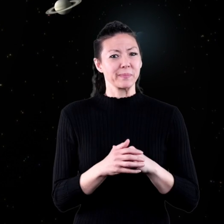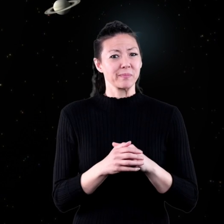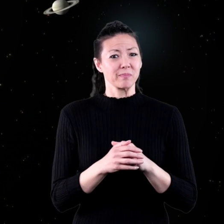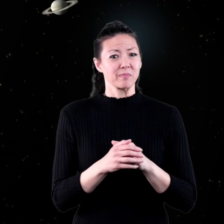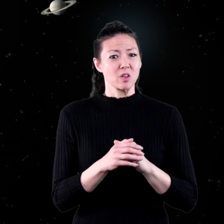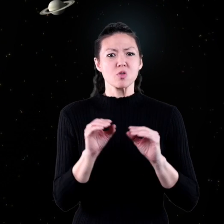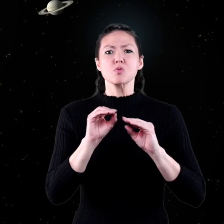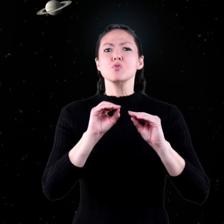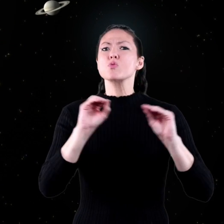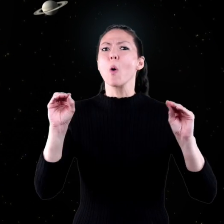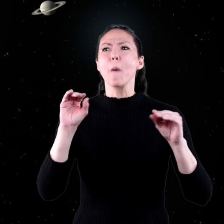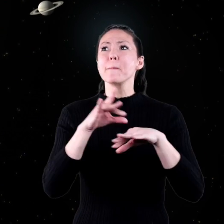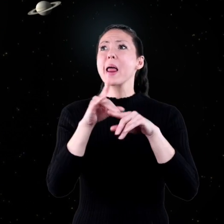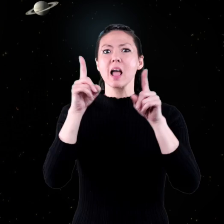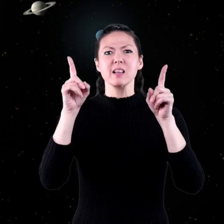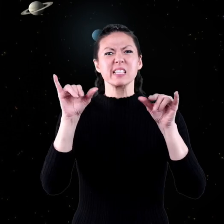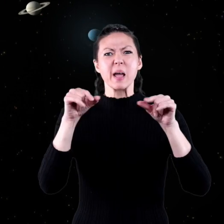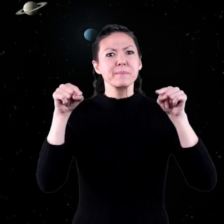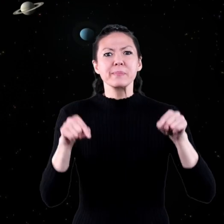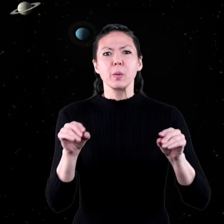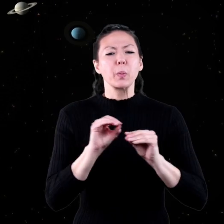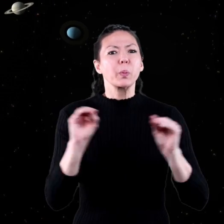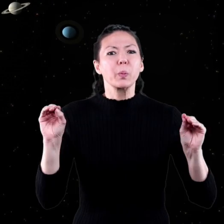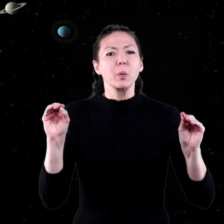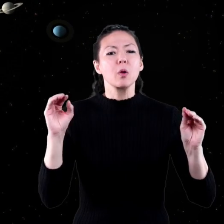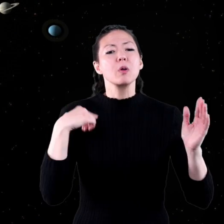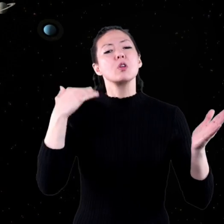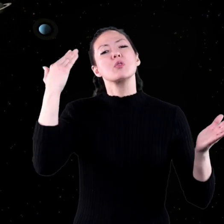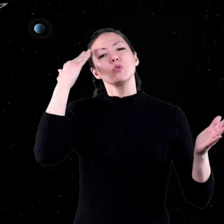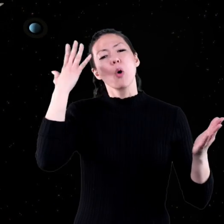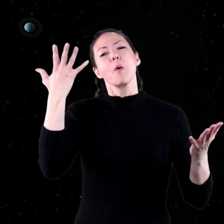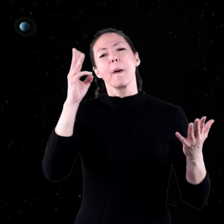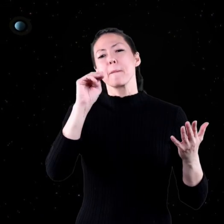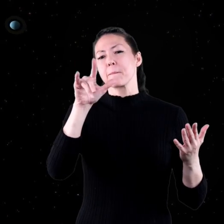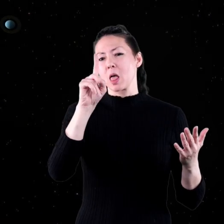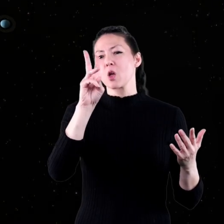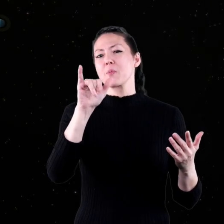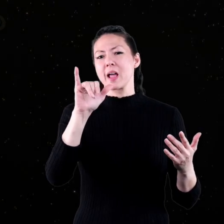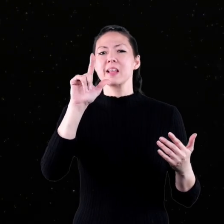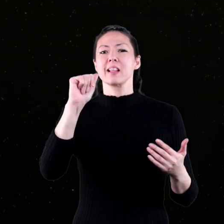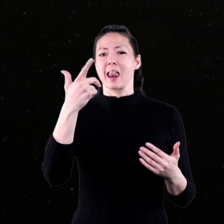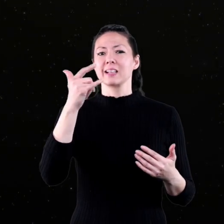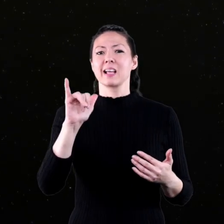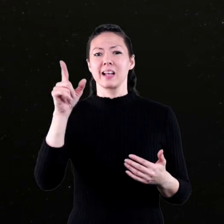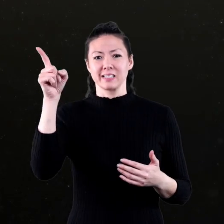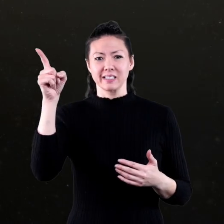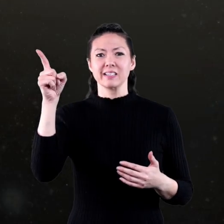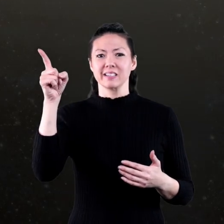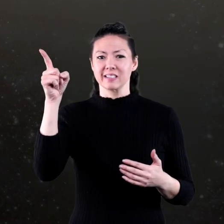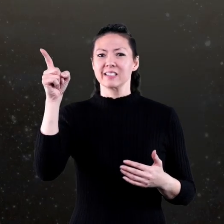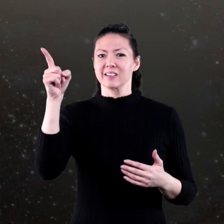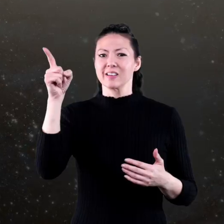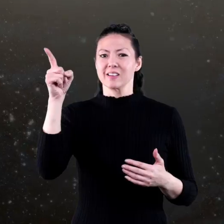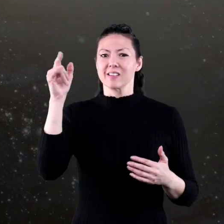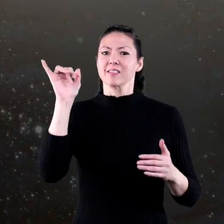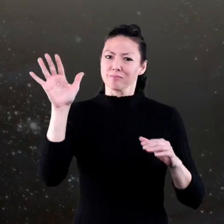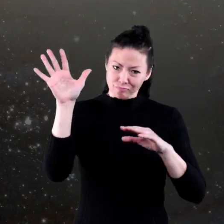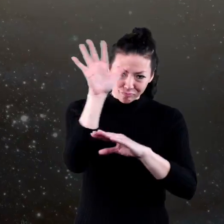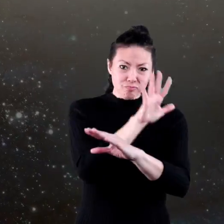And there is no other planet like this one, as far as we know, in the whole Milky Way galaxy.